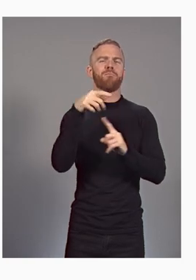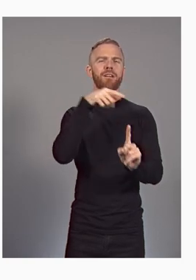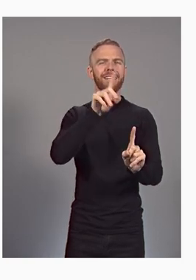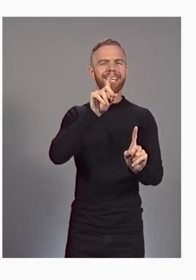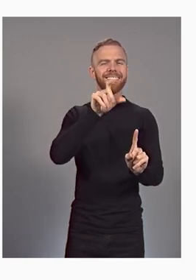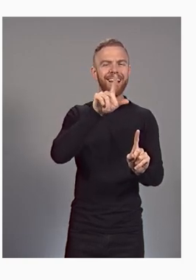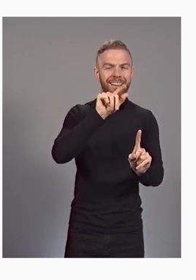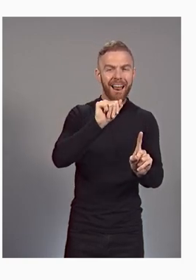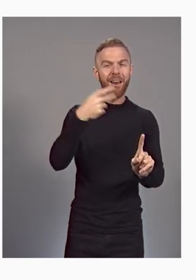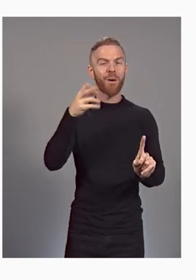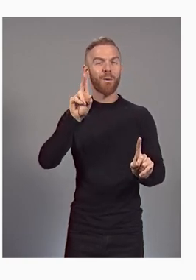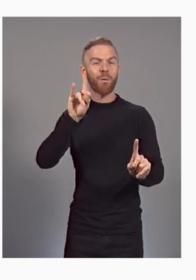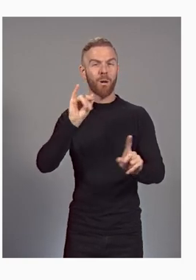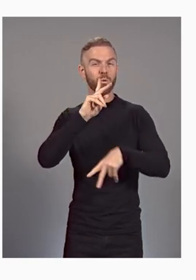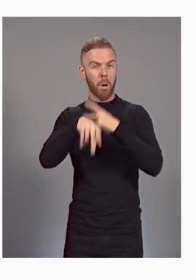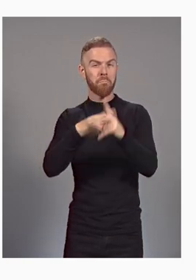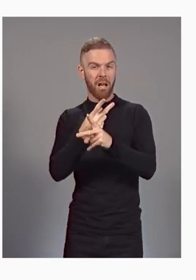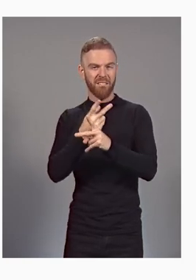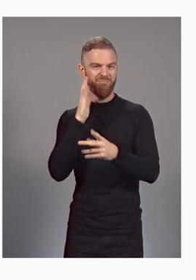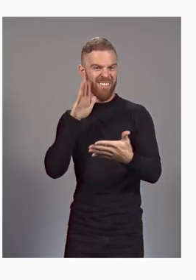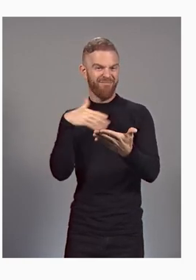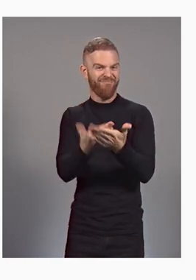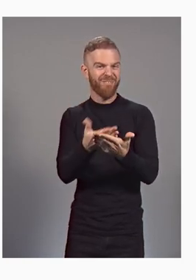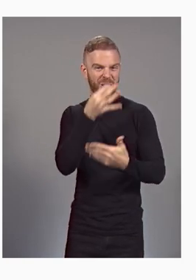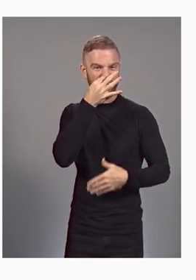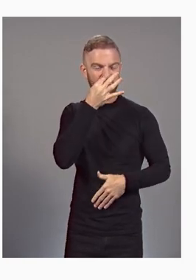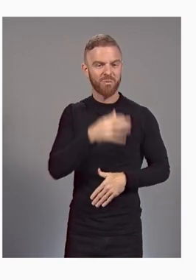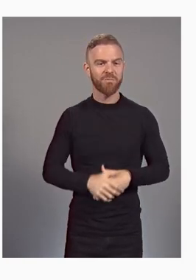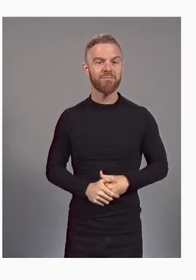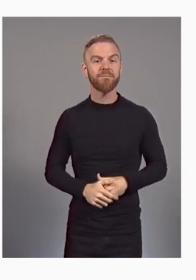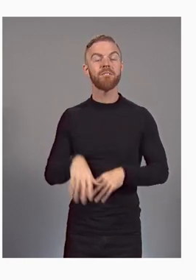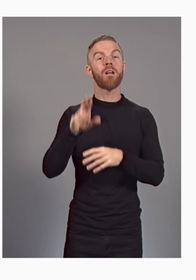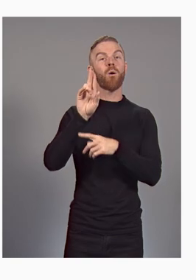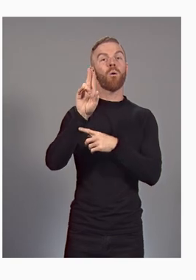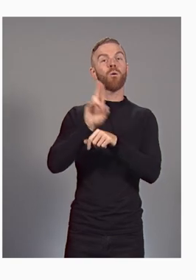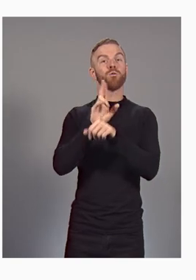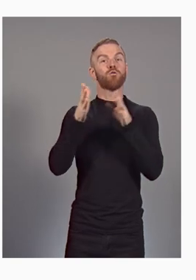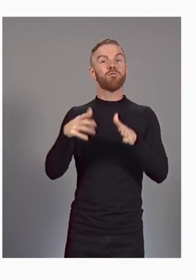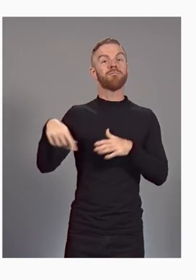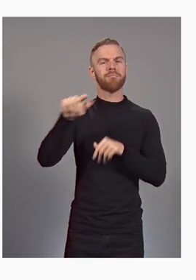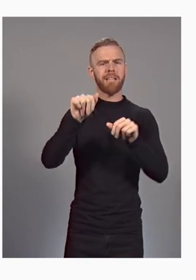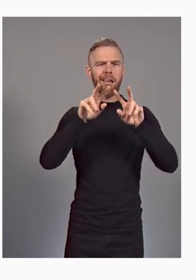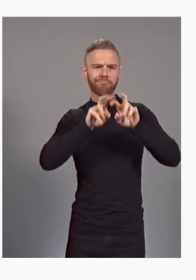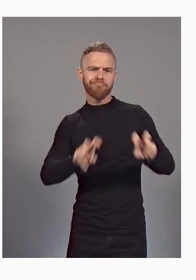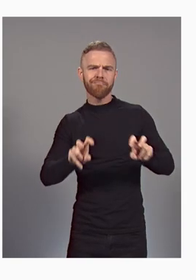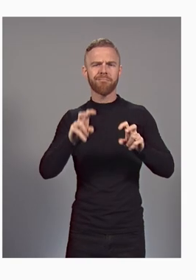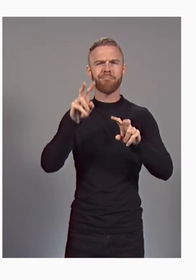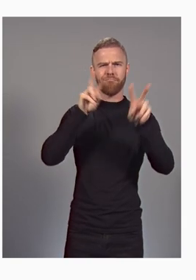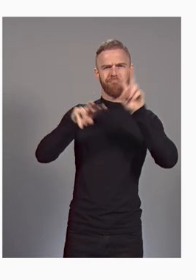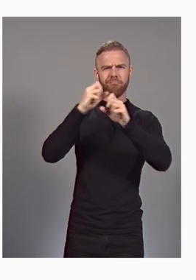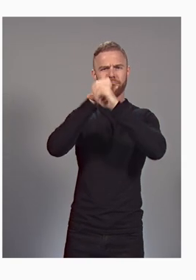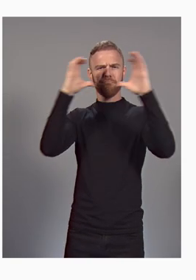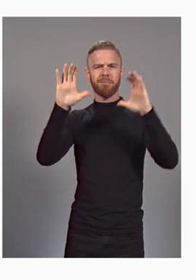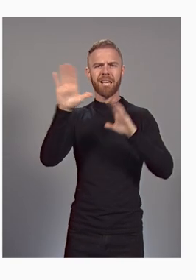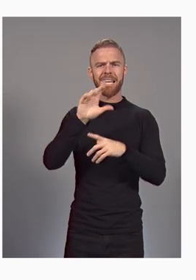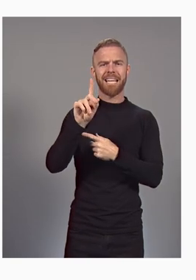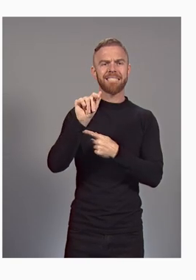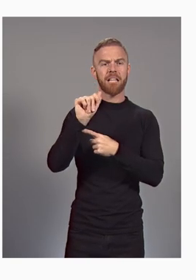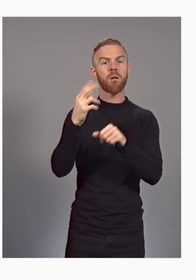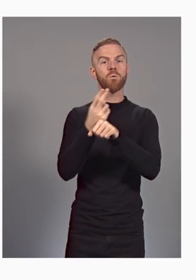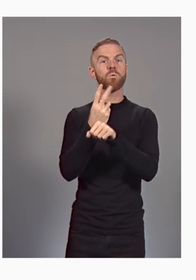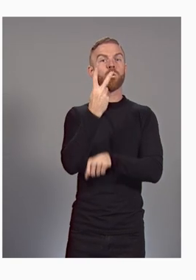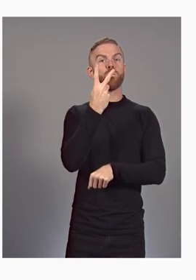formats coming very soon. Users can now analyze and visualize all this data